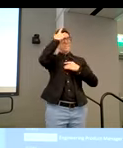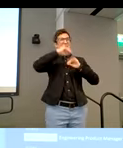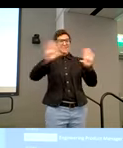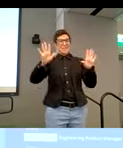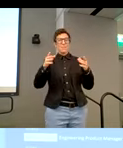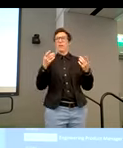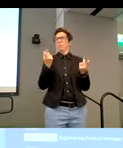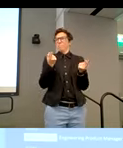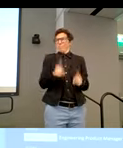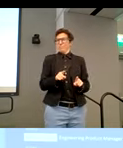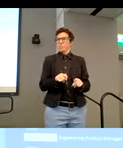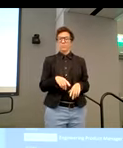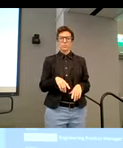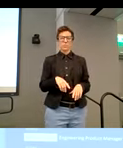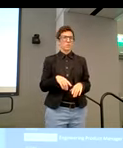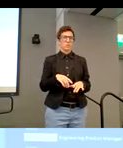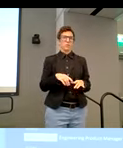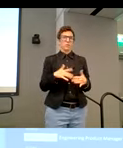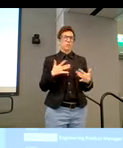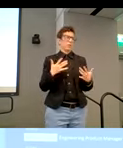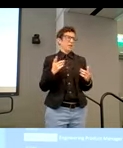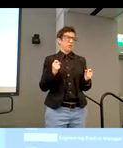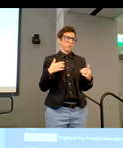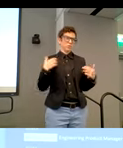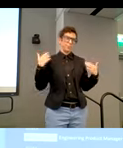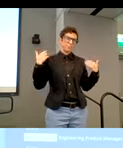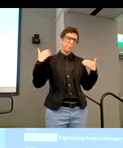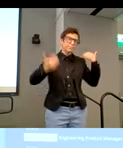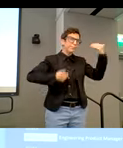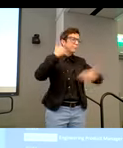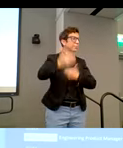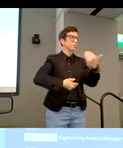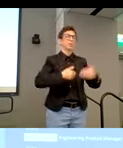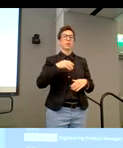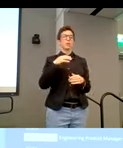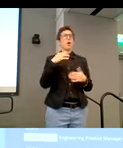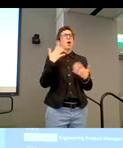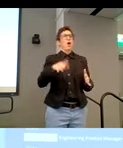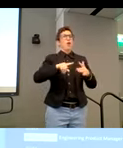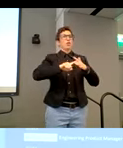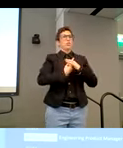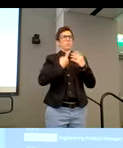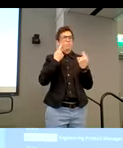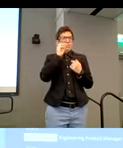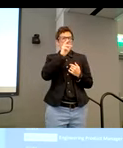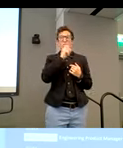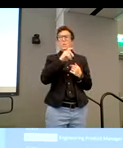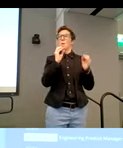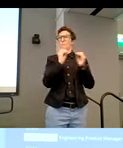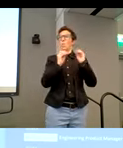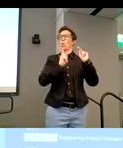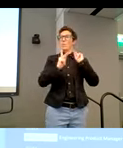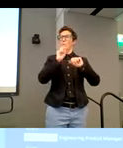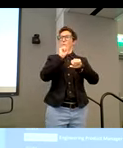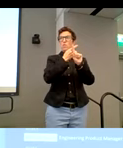um, help speed up that process. So we began right away to think about, okay, now that more people are working from